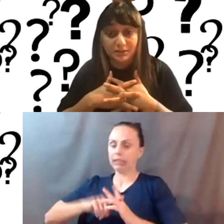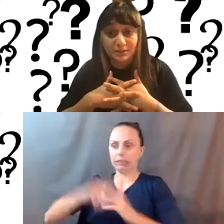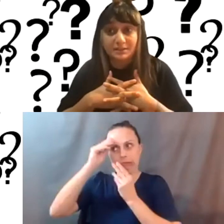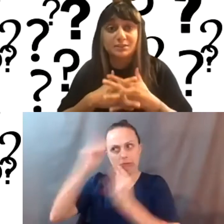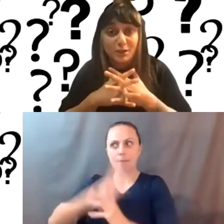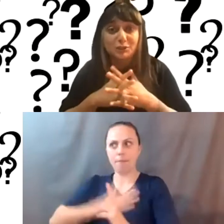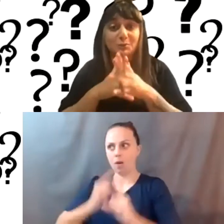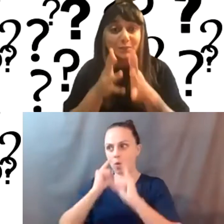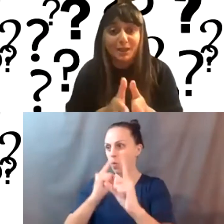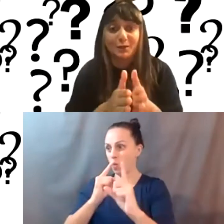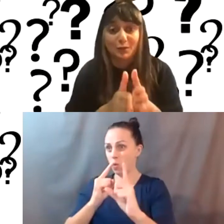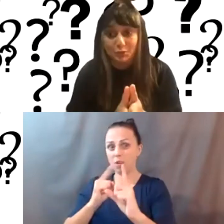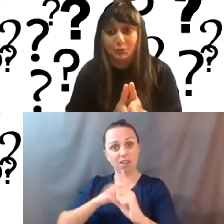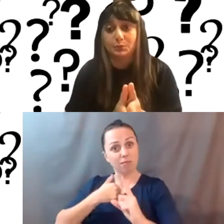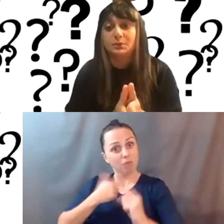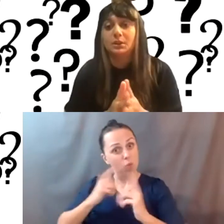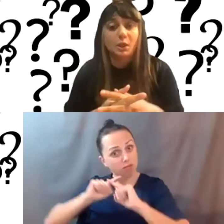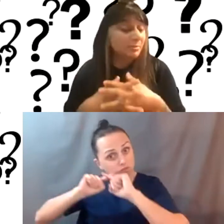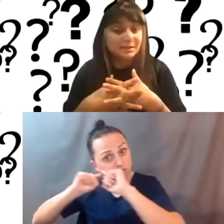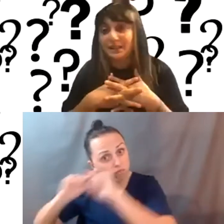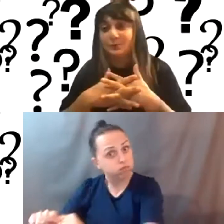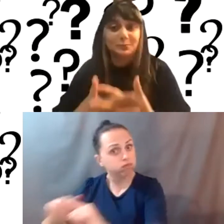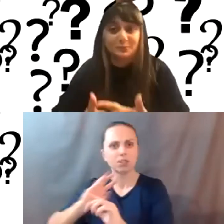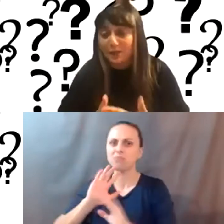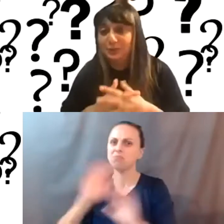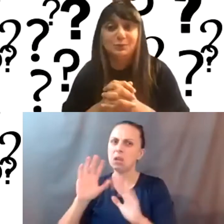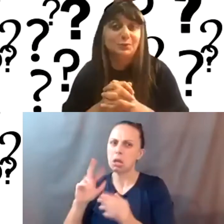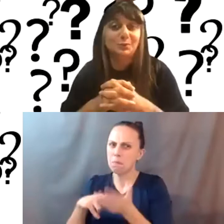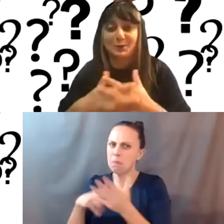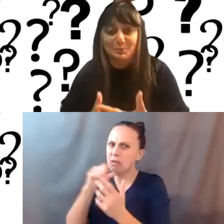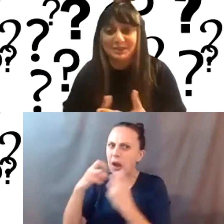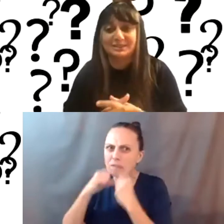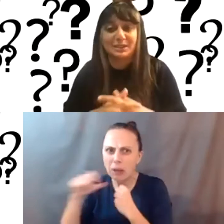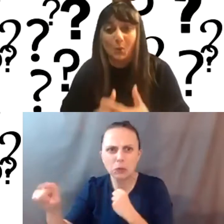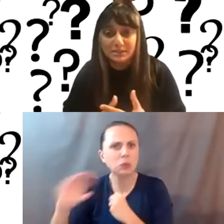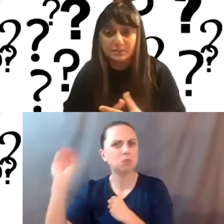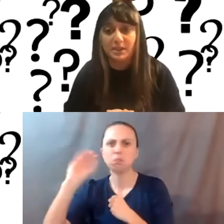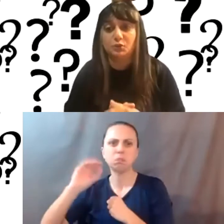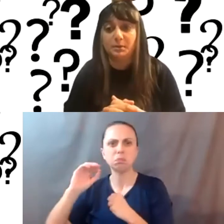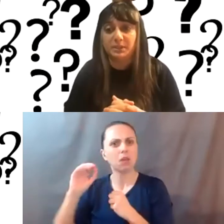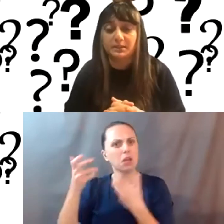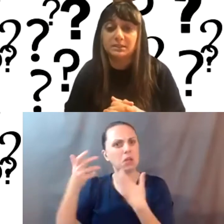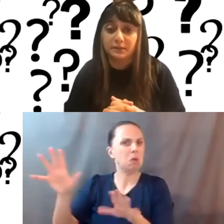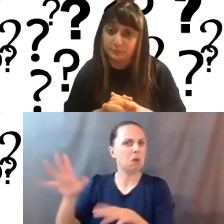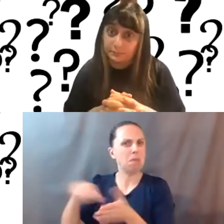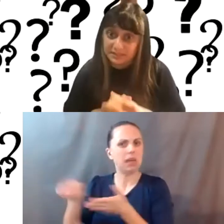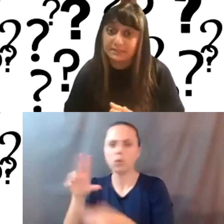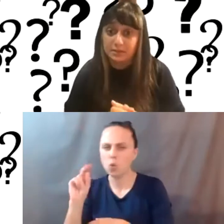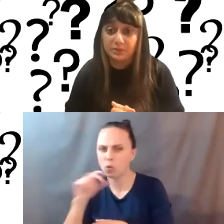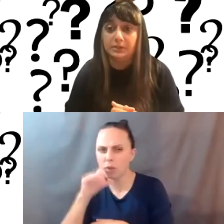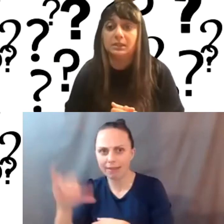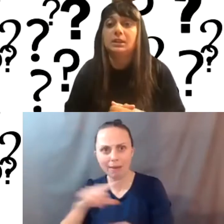is not to rely on you, not because I don't value you or not because I don't want to pay you, but because of